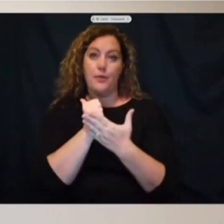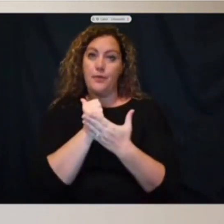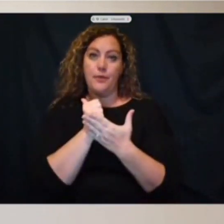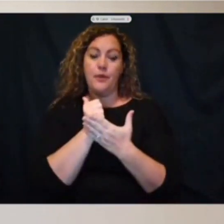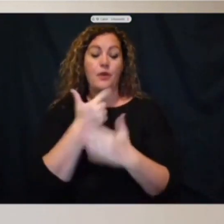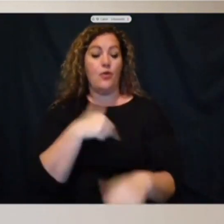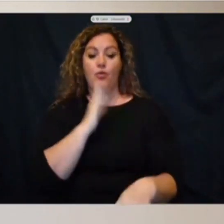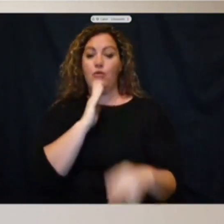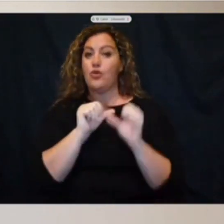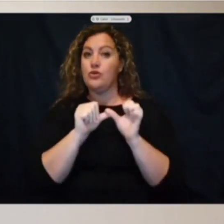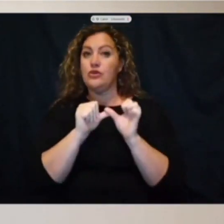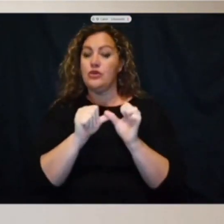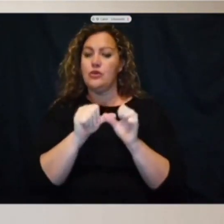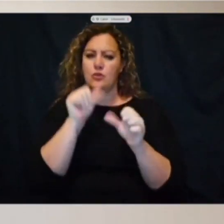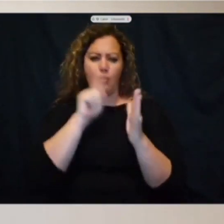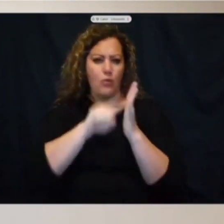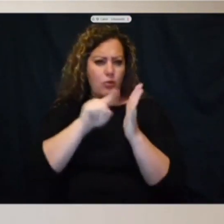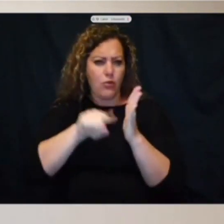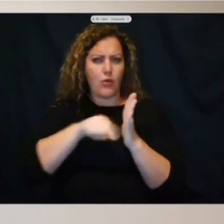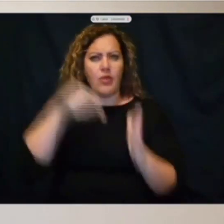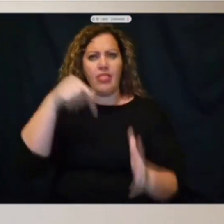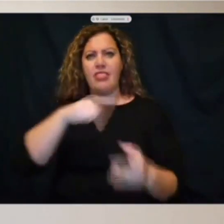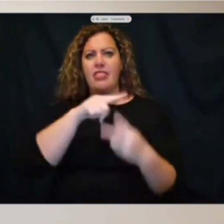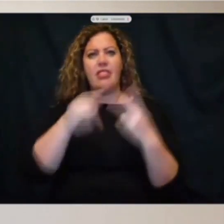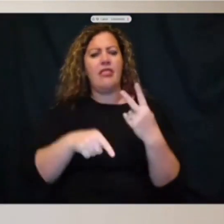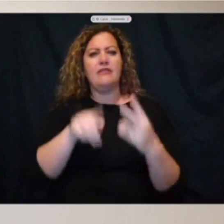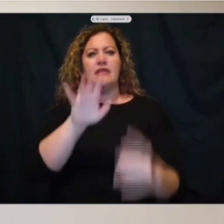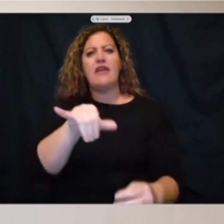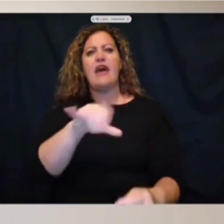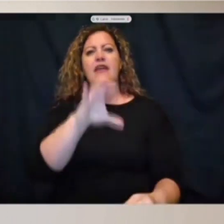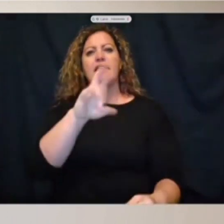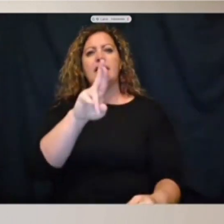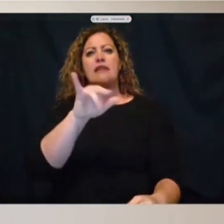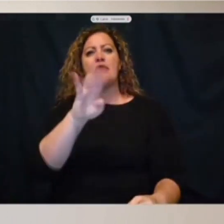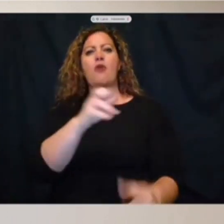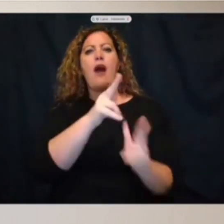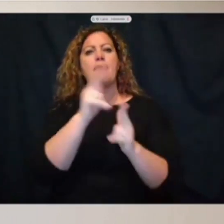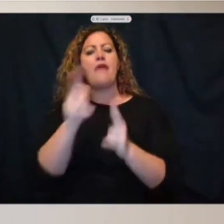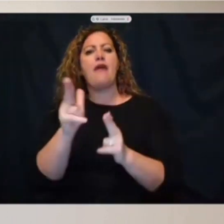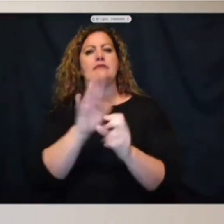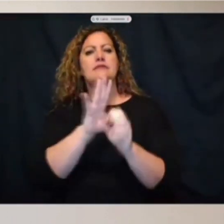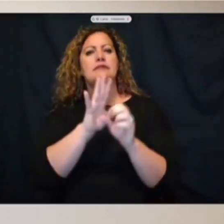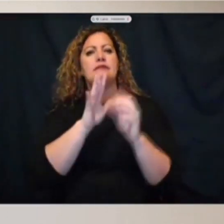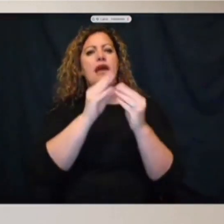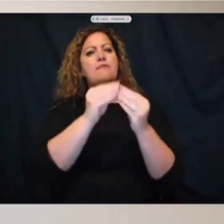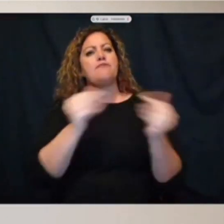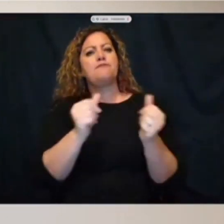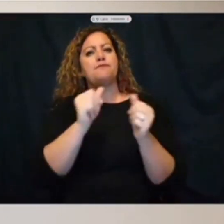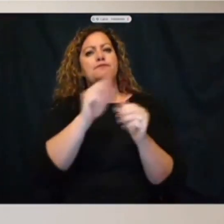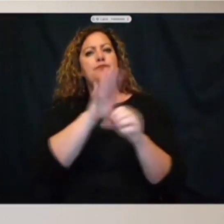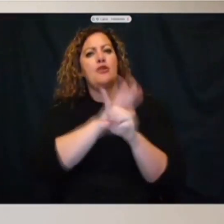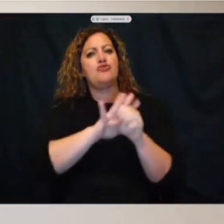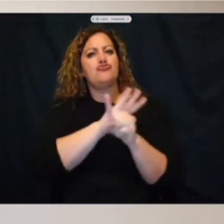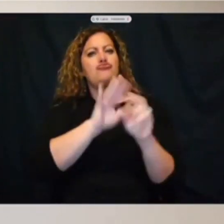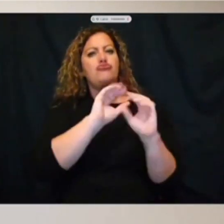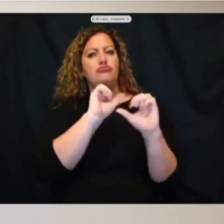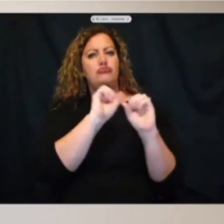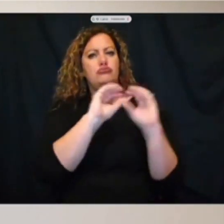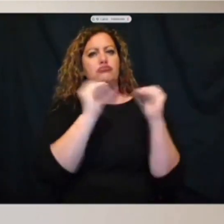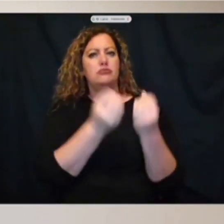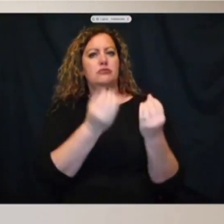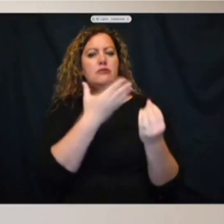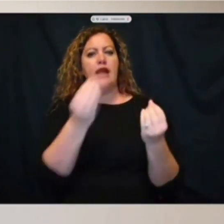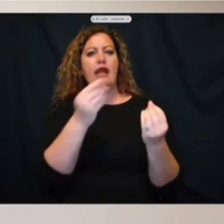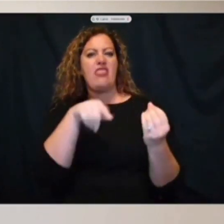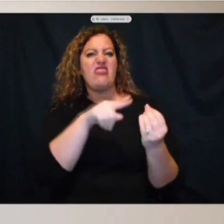continue to work this case. The department's crime gun suppression team, firearms unit, freedom division, and federal partners work through the night and will